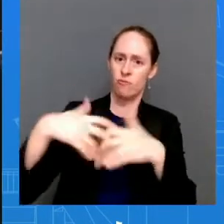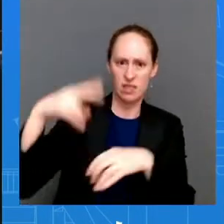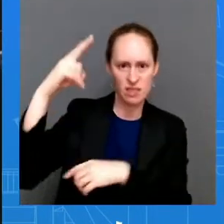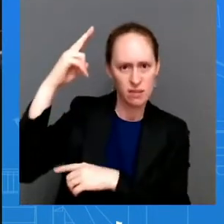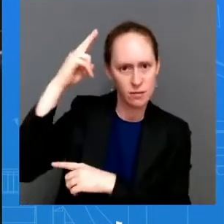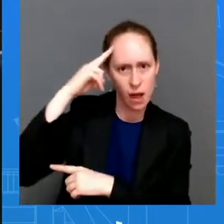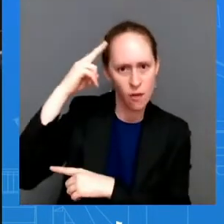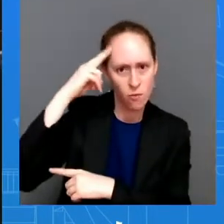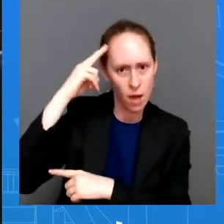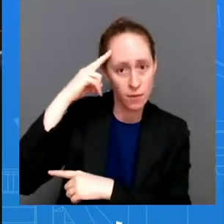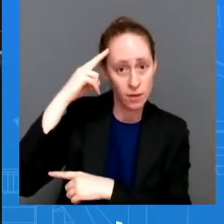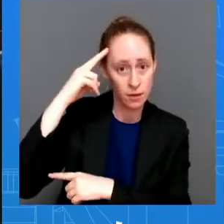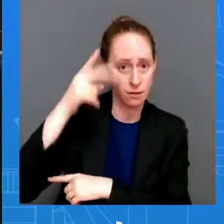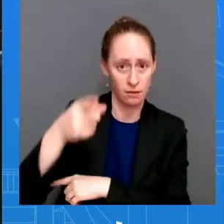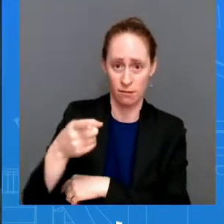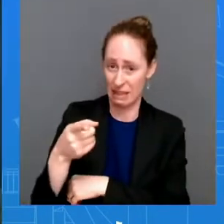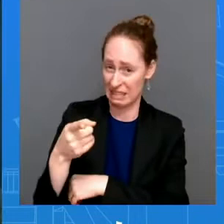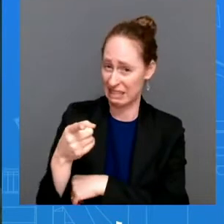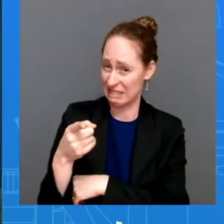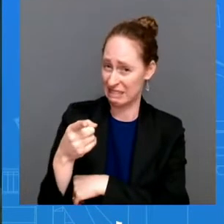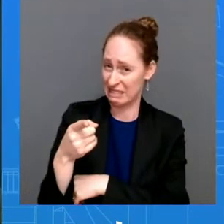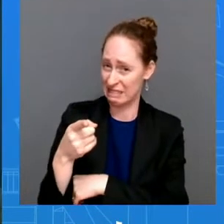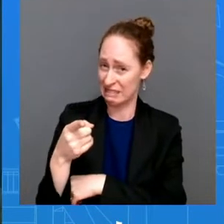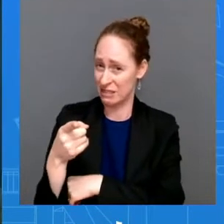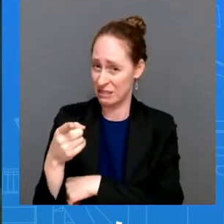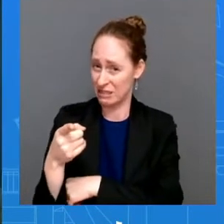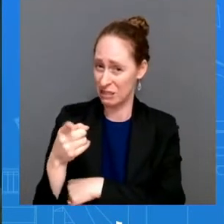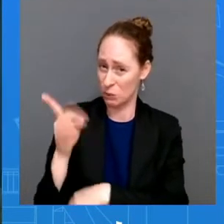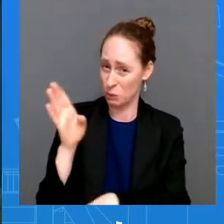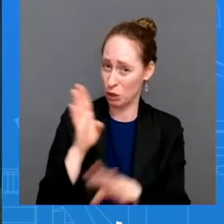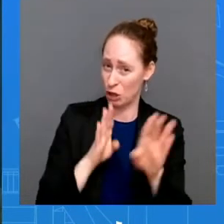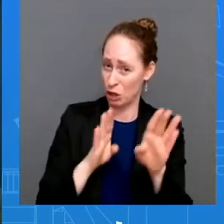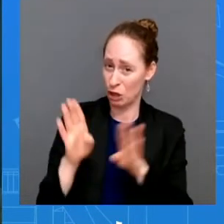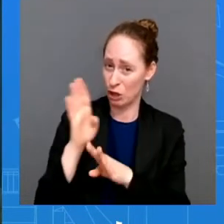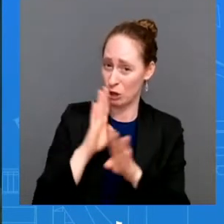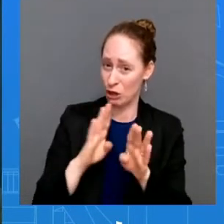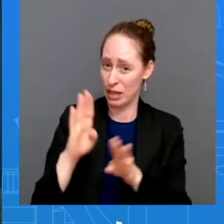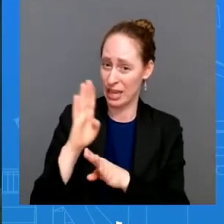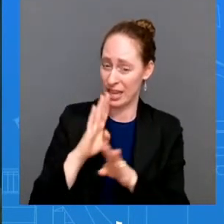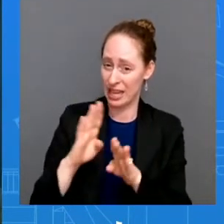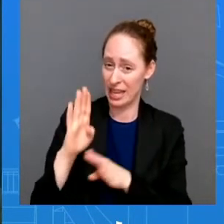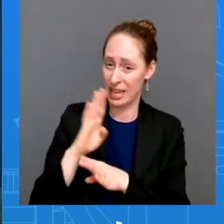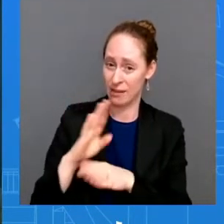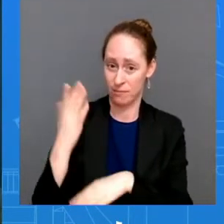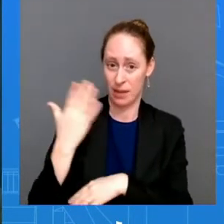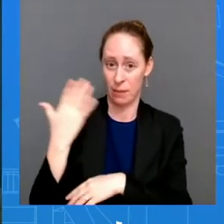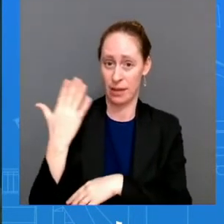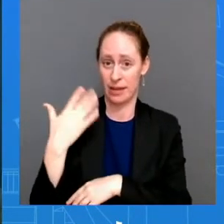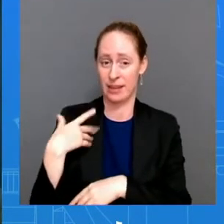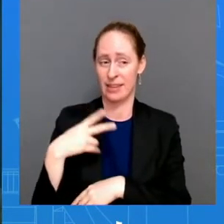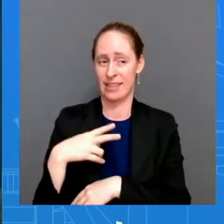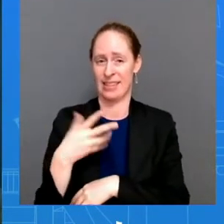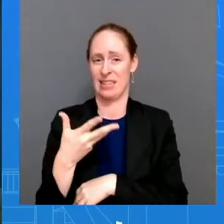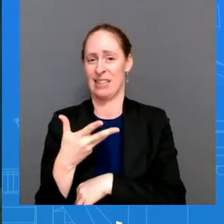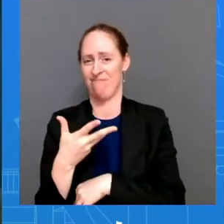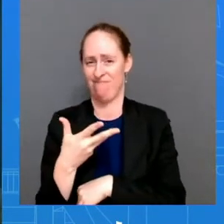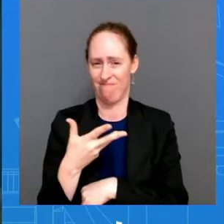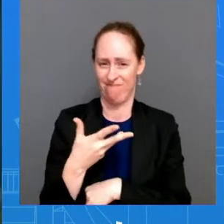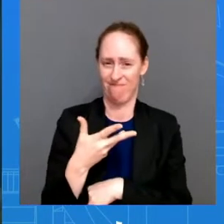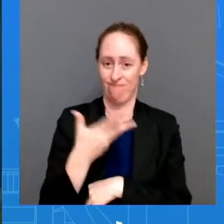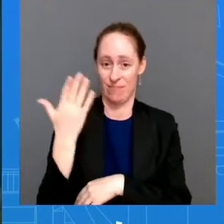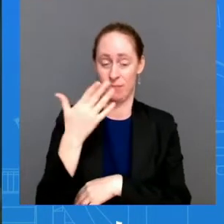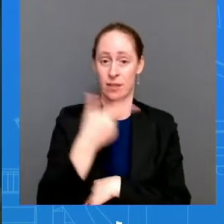closer to China? Ms. So that particular report, I would have to go back to the team and get back to you. I have not seen that reporting.